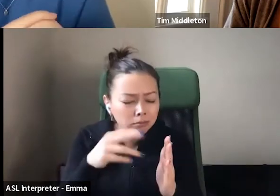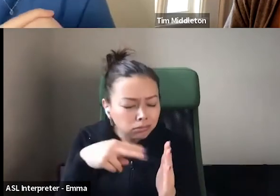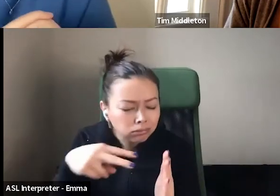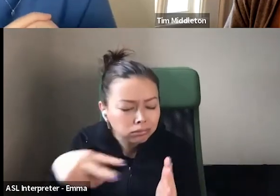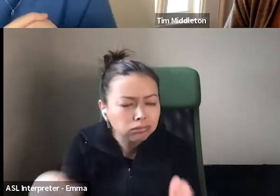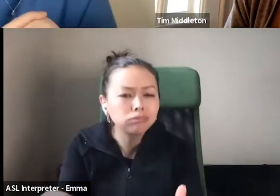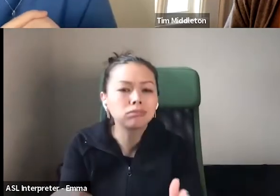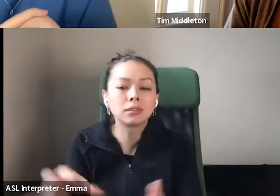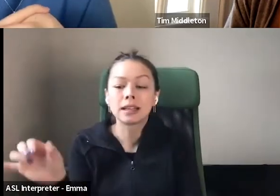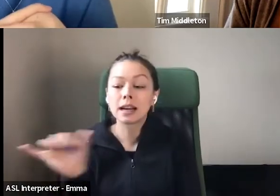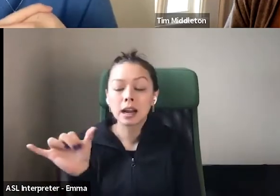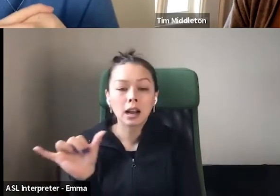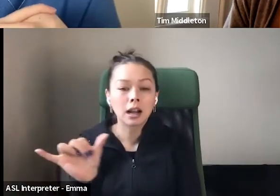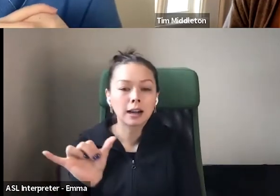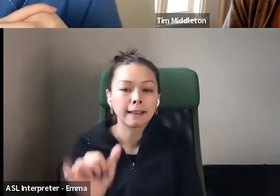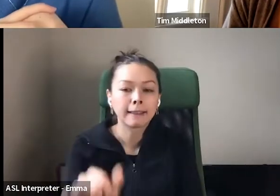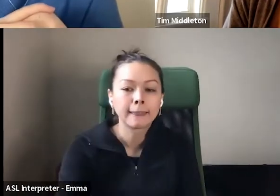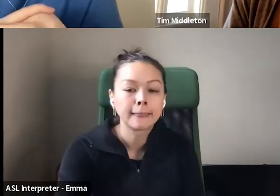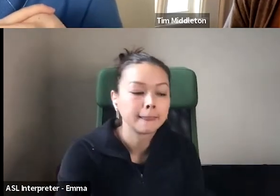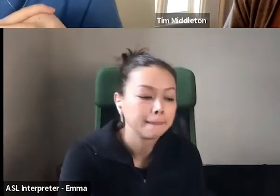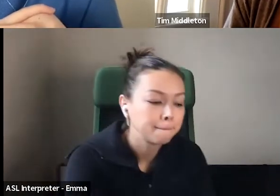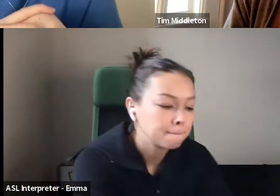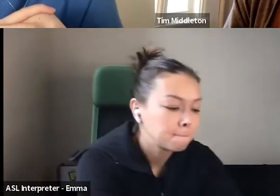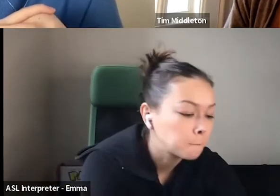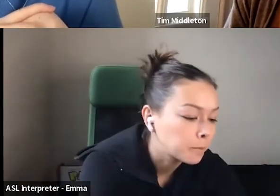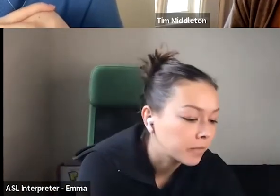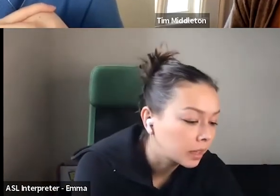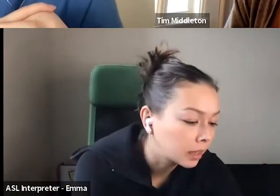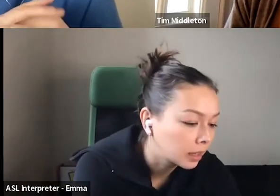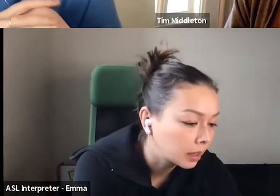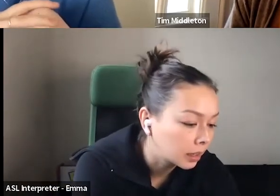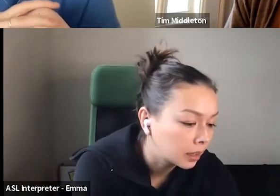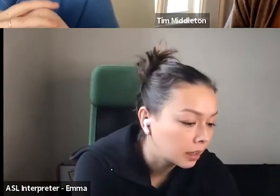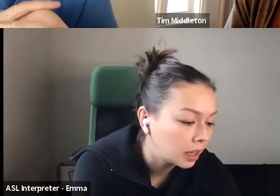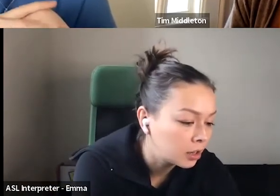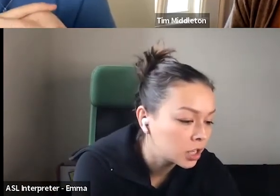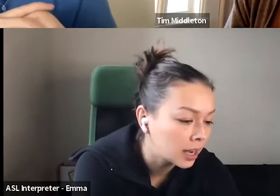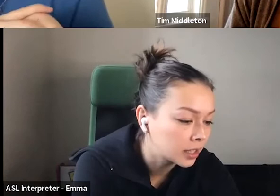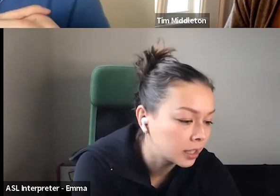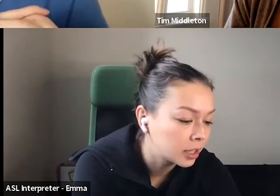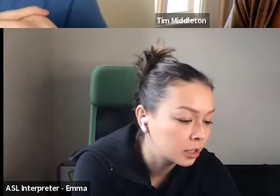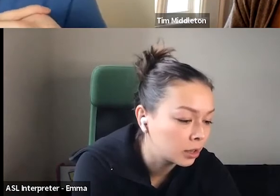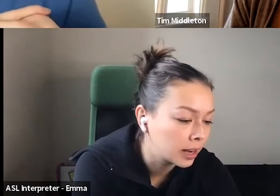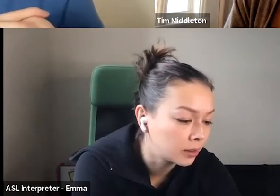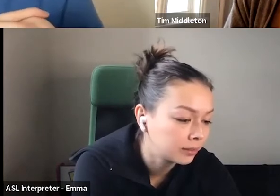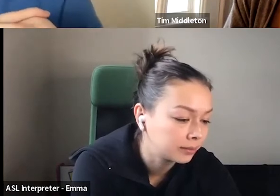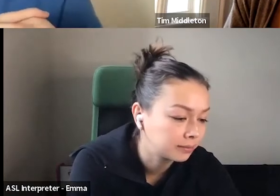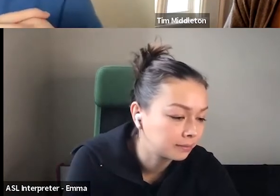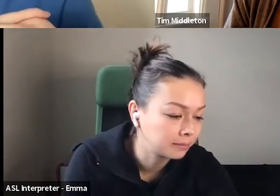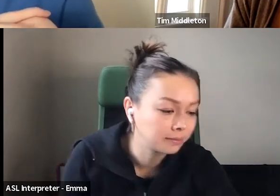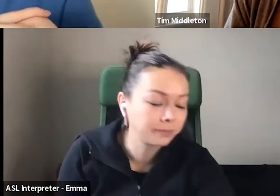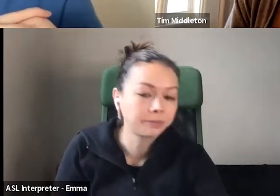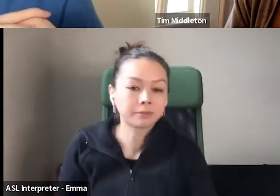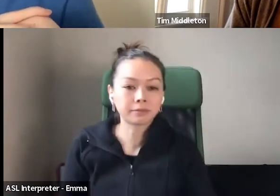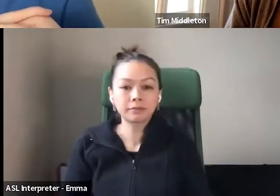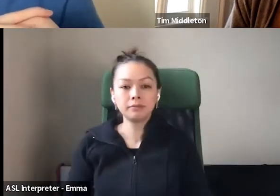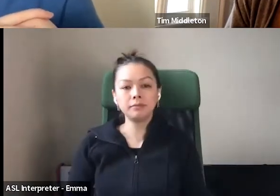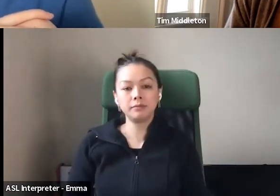a small indie bookshop in beautiful Amherstburg, Ontario. She plans to live long enough to finally get through her to read pile.